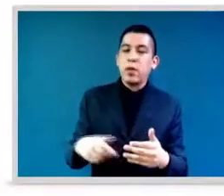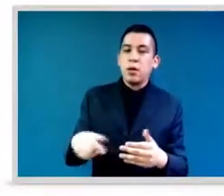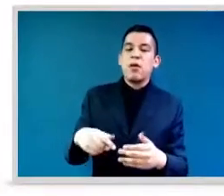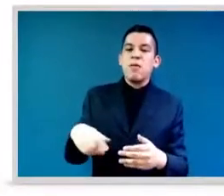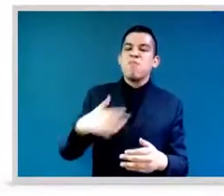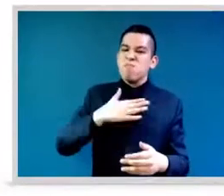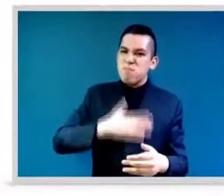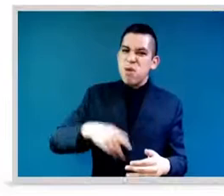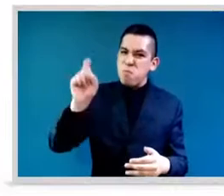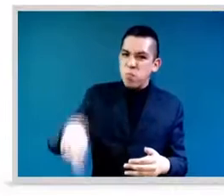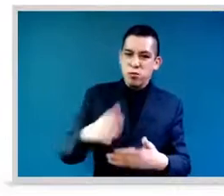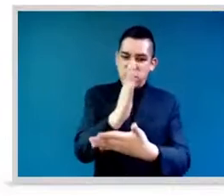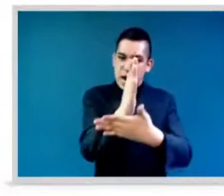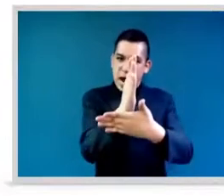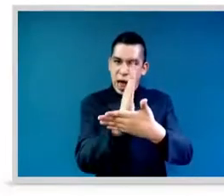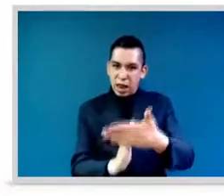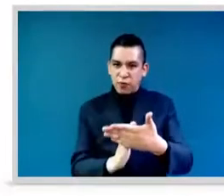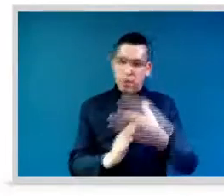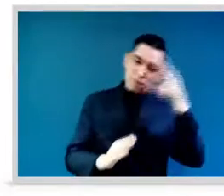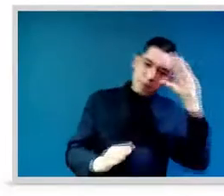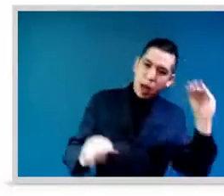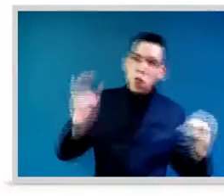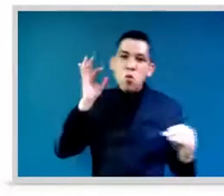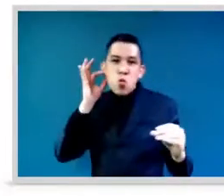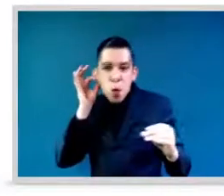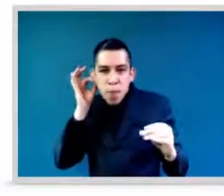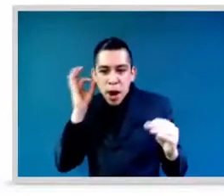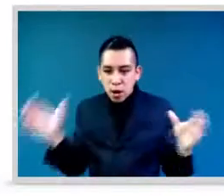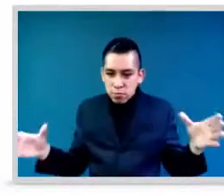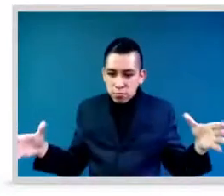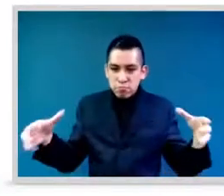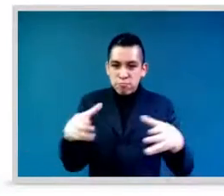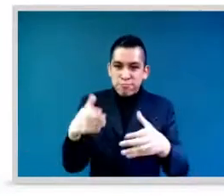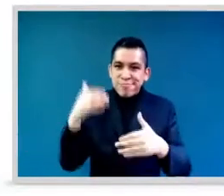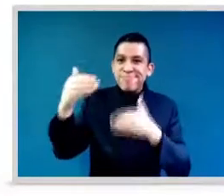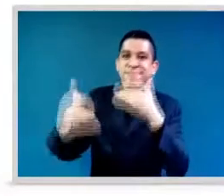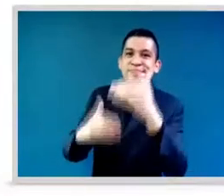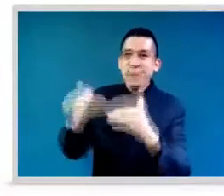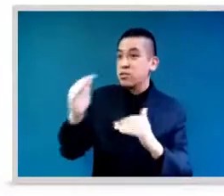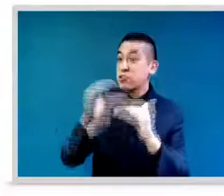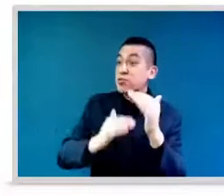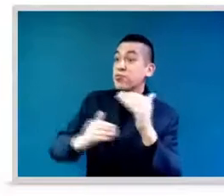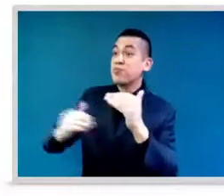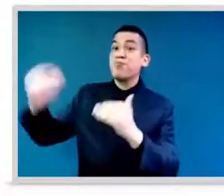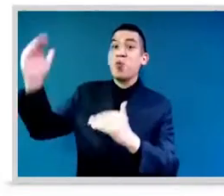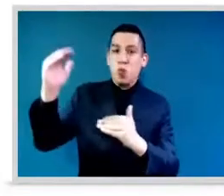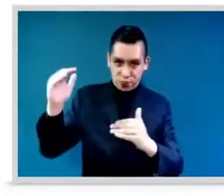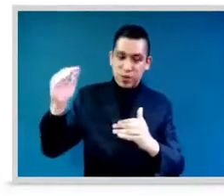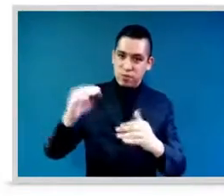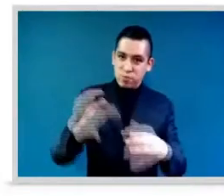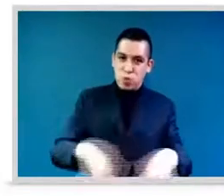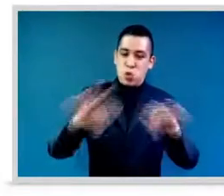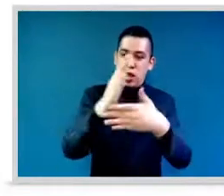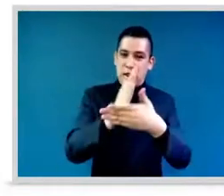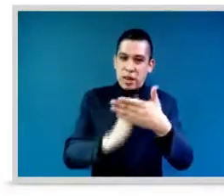For women, I think entry into decision making is often thwarted by lack of access to